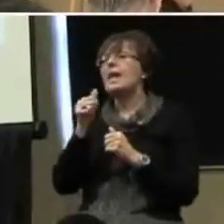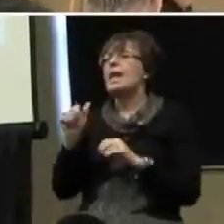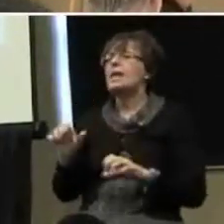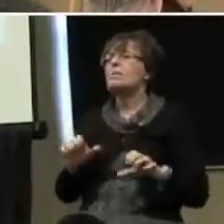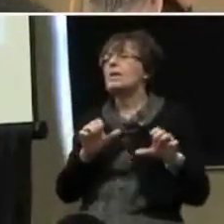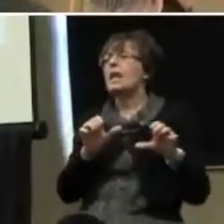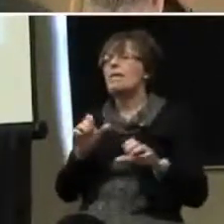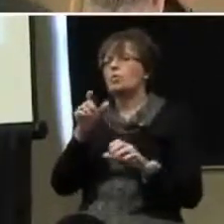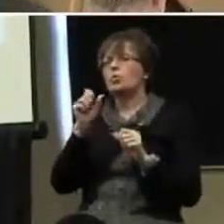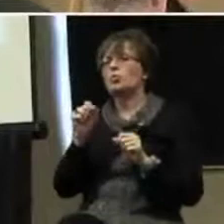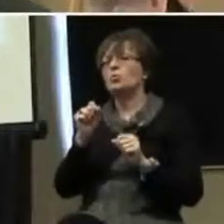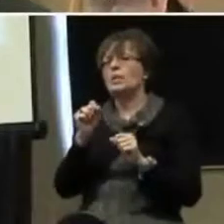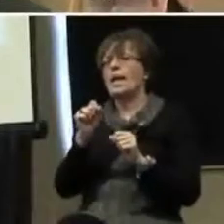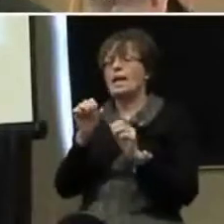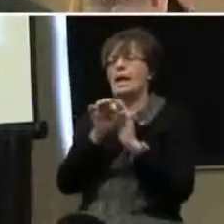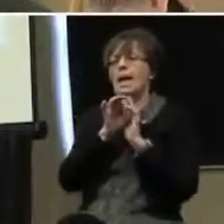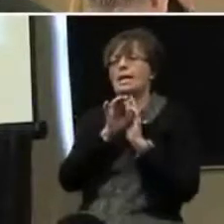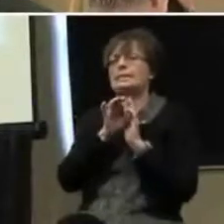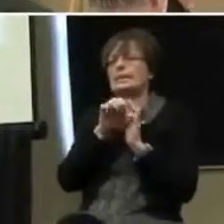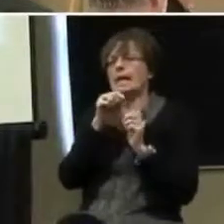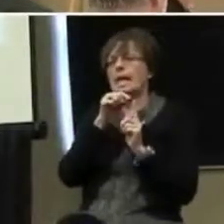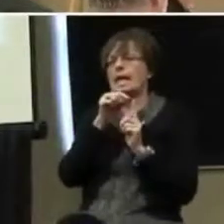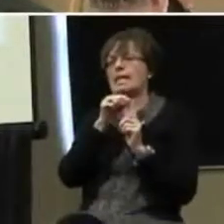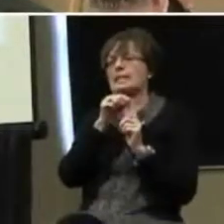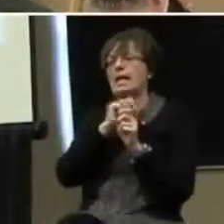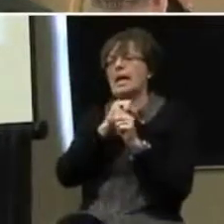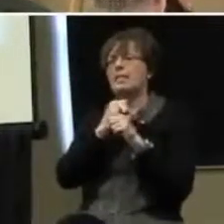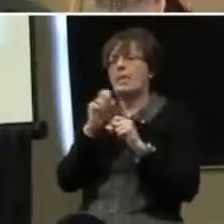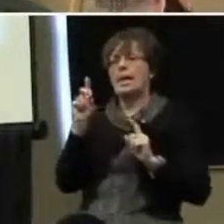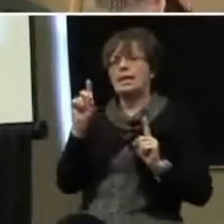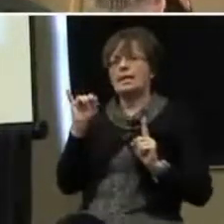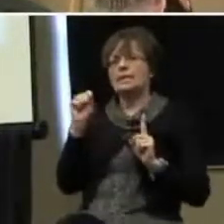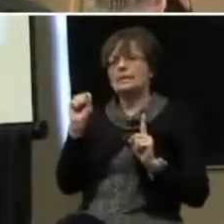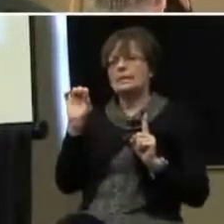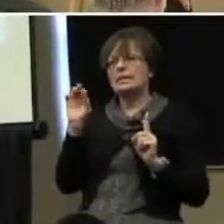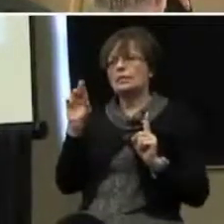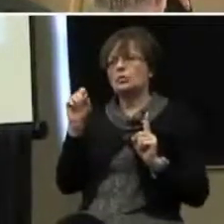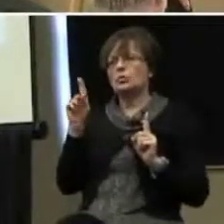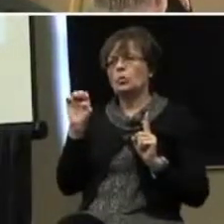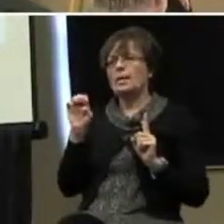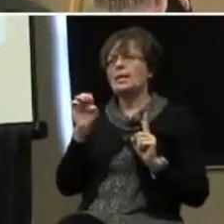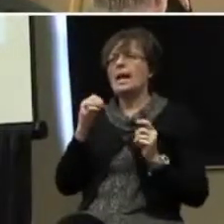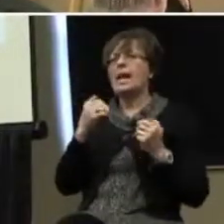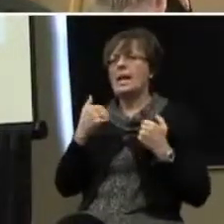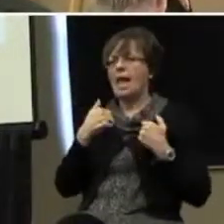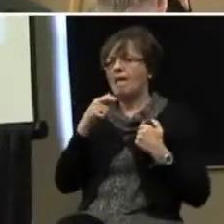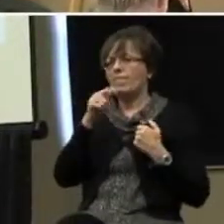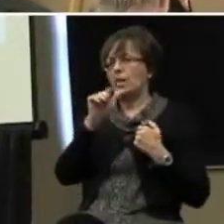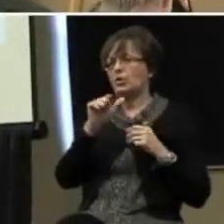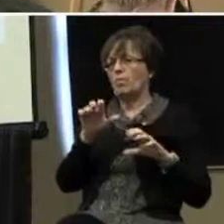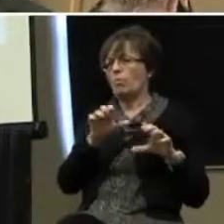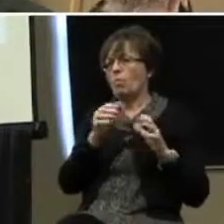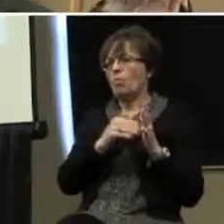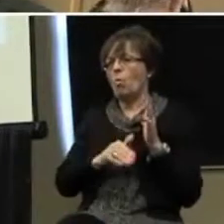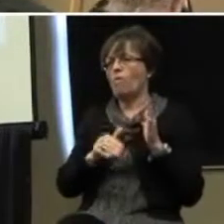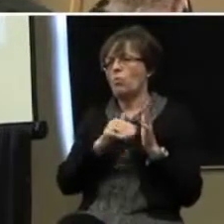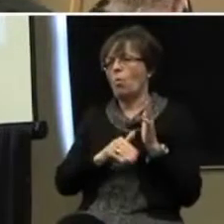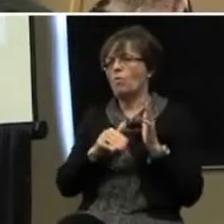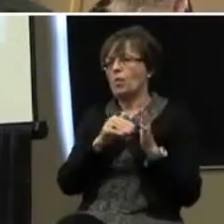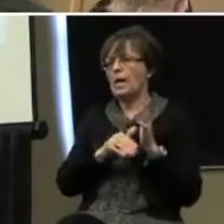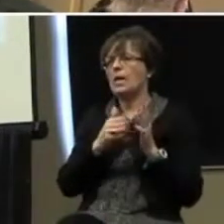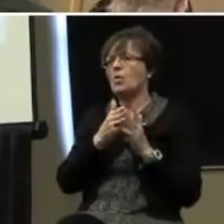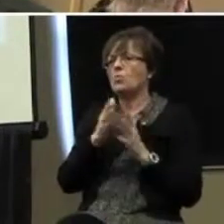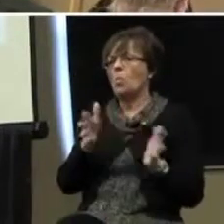any behavior that you can isolate and make discrete and have the child perform over and over again through a